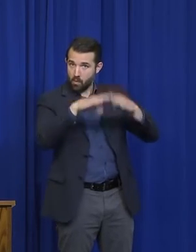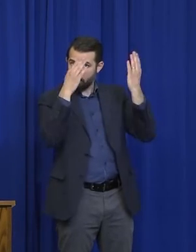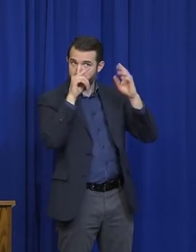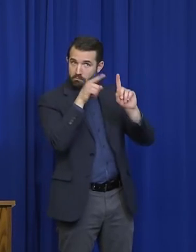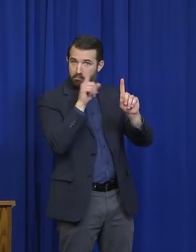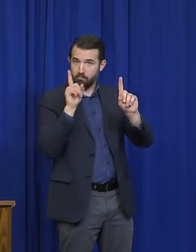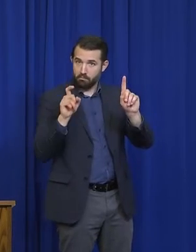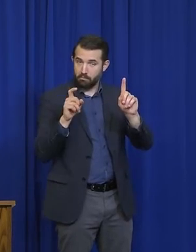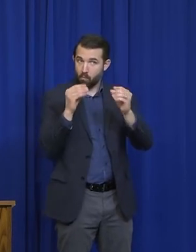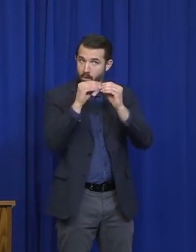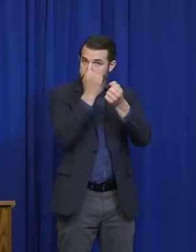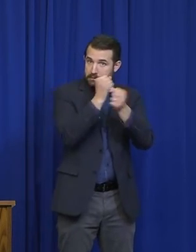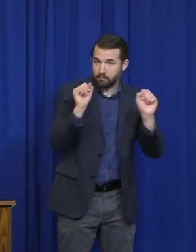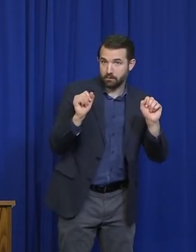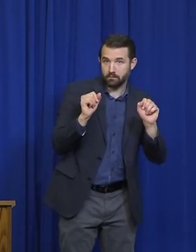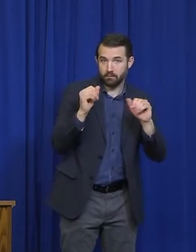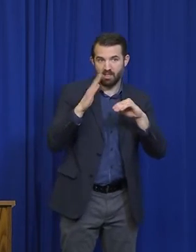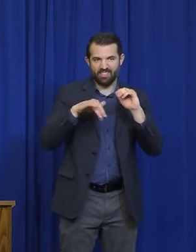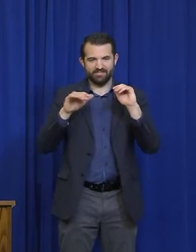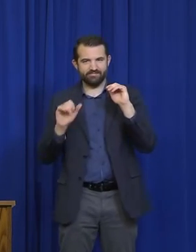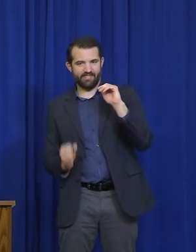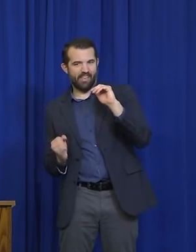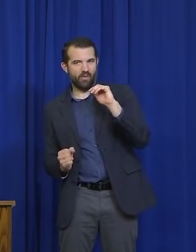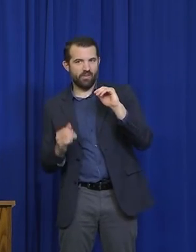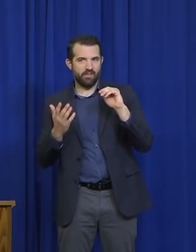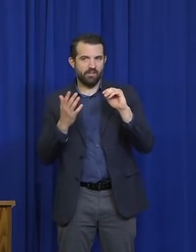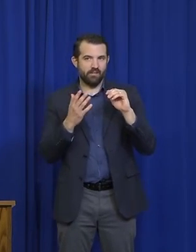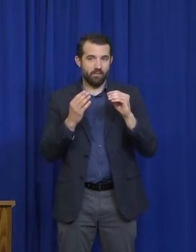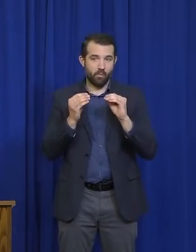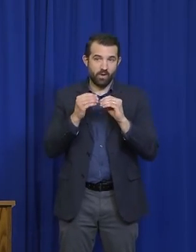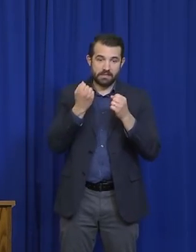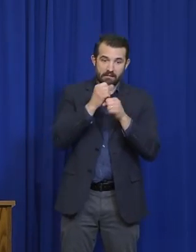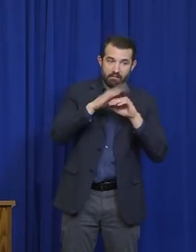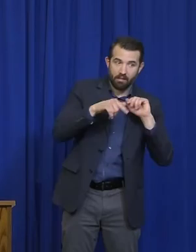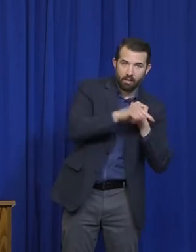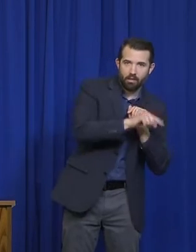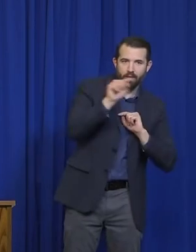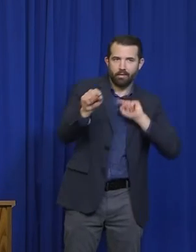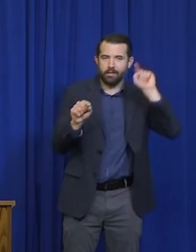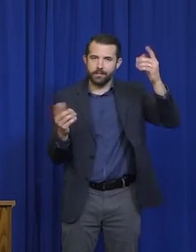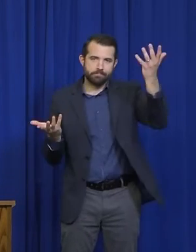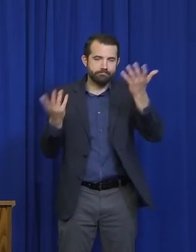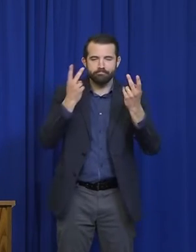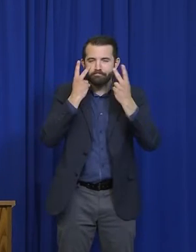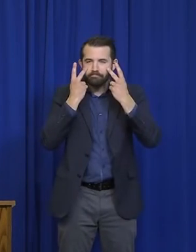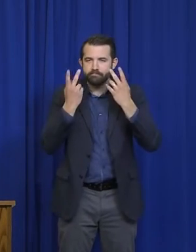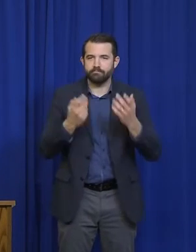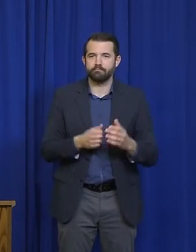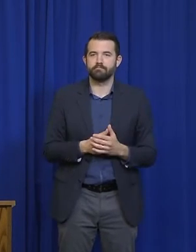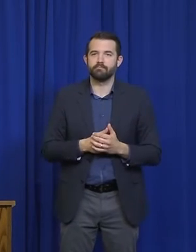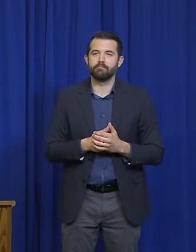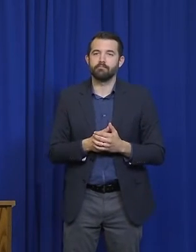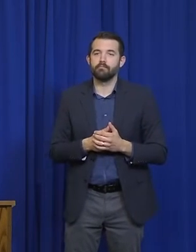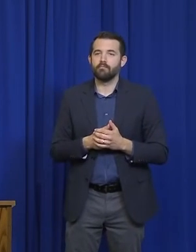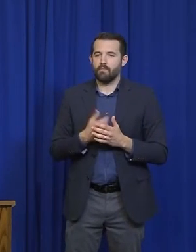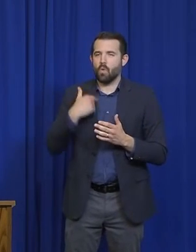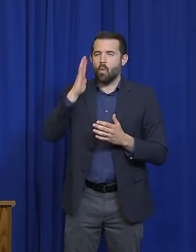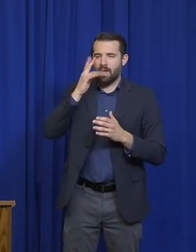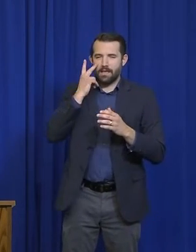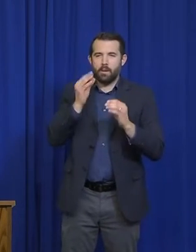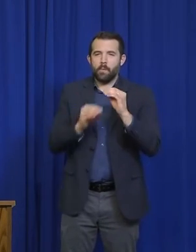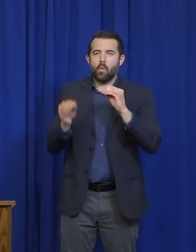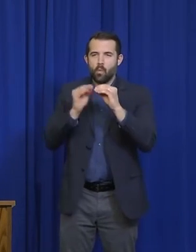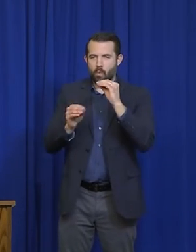that maybe are inappropriate statewide at this point but might be okay in certain counties? And so I think you'll see more on that. We've certainly